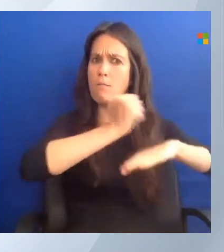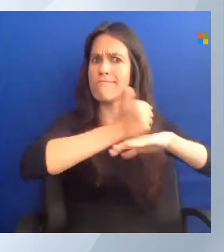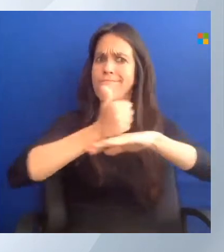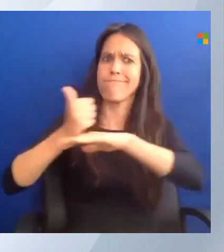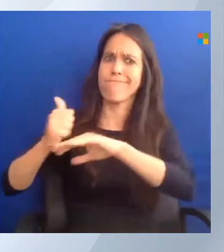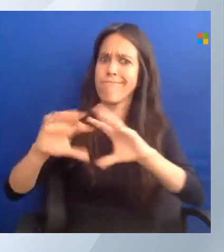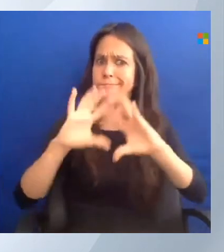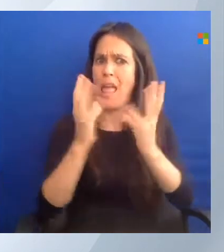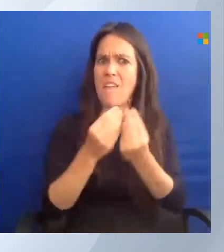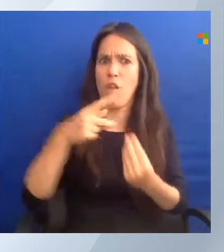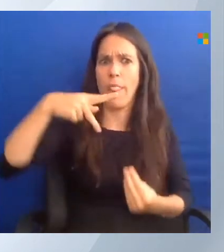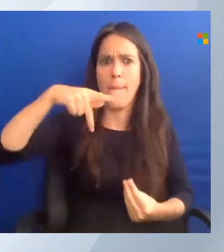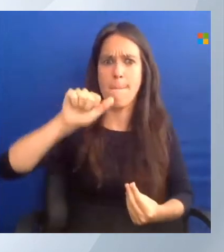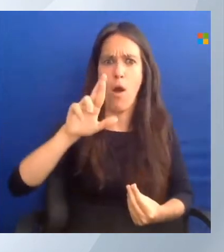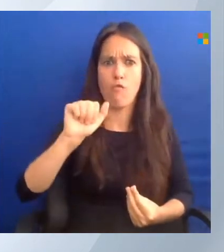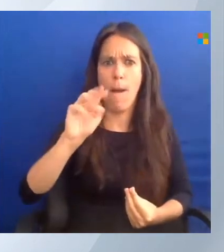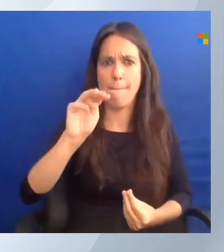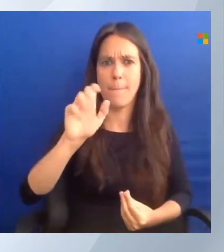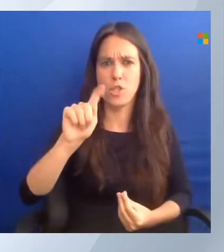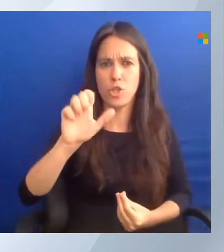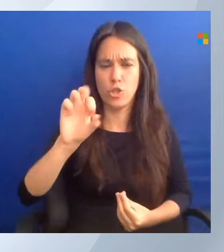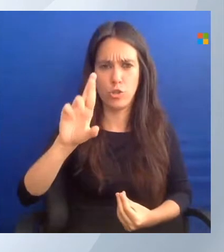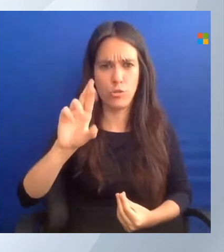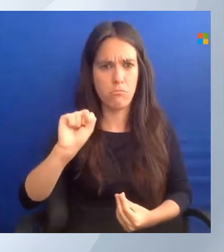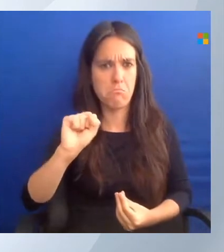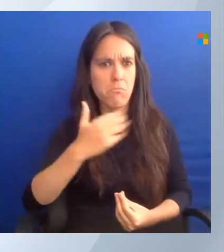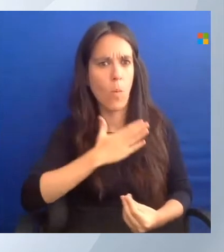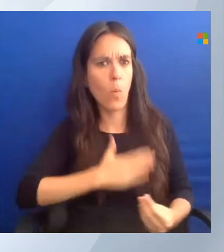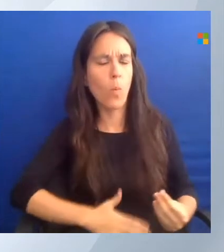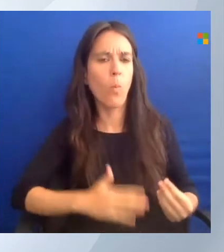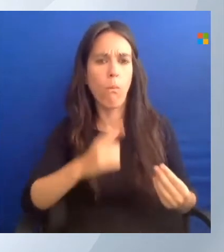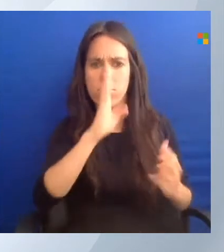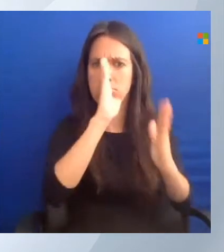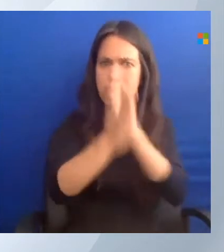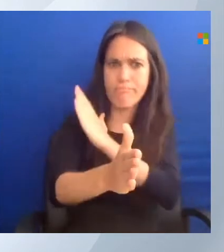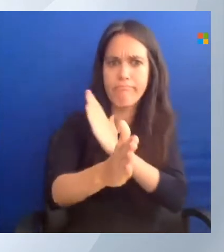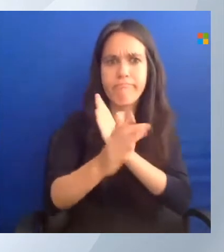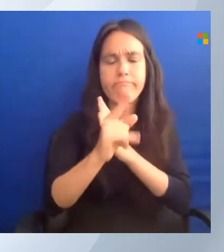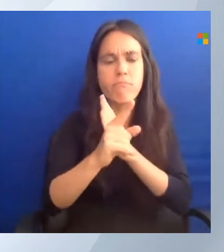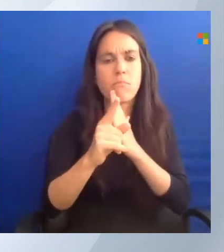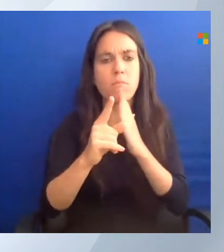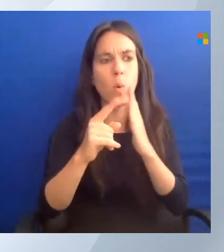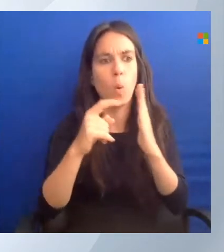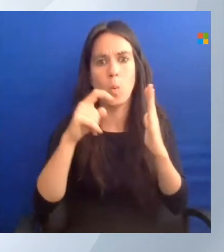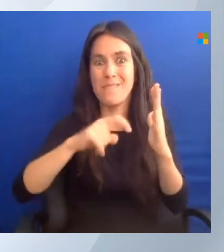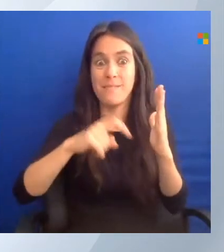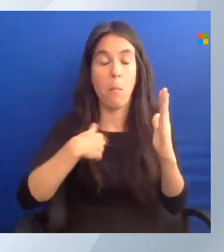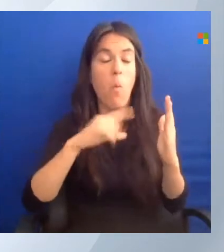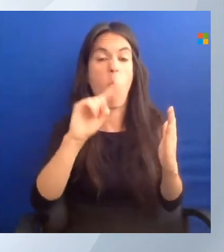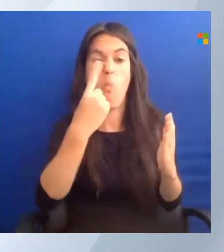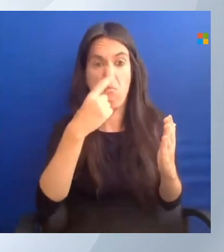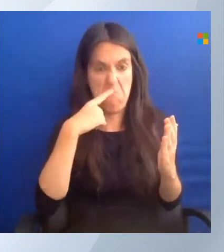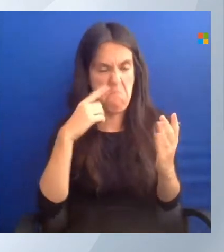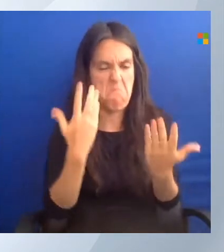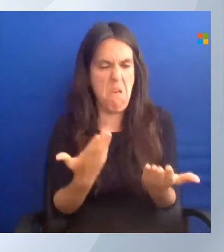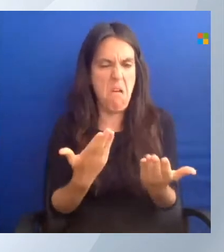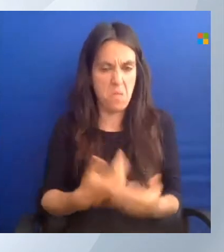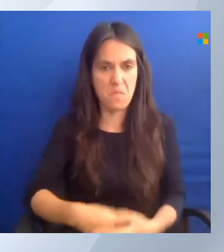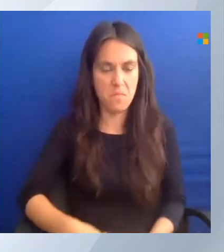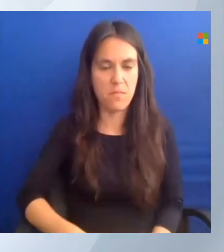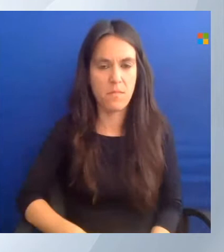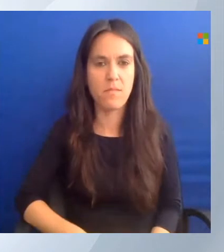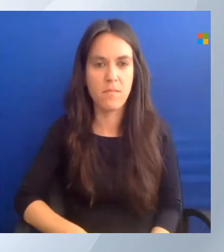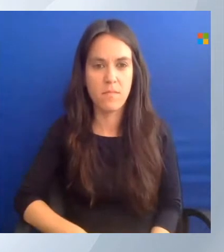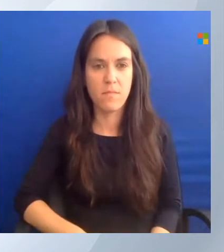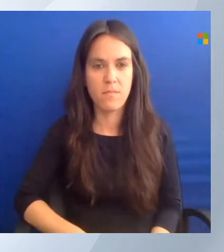a different file or in an object, but I can do it directly. And I only need to do one, so I'm going to do that. And I can use a